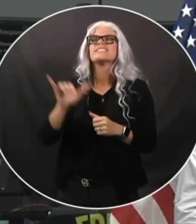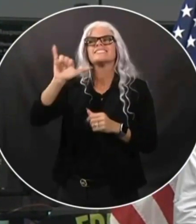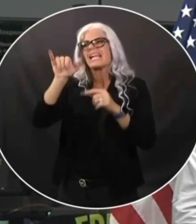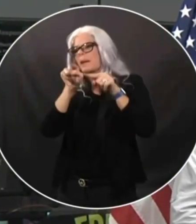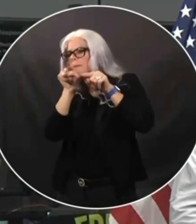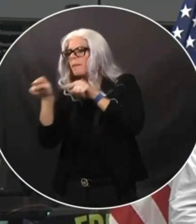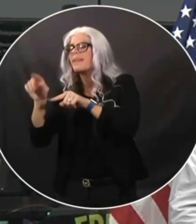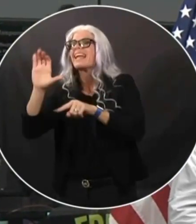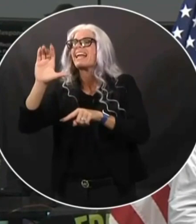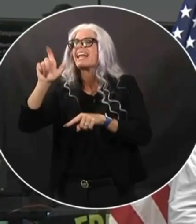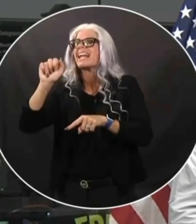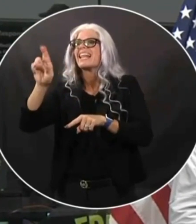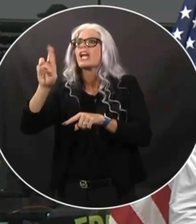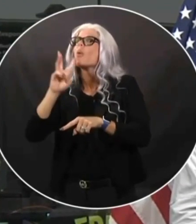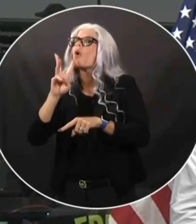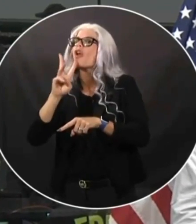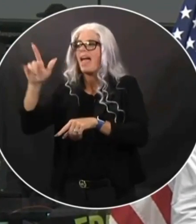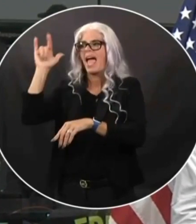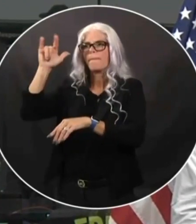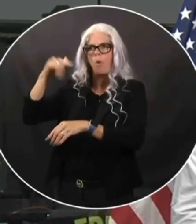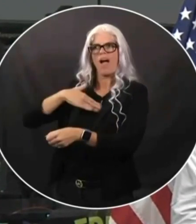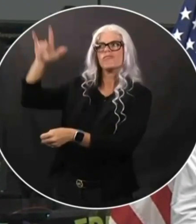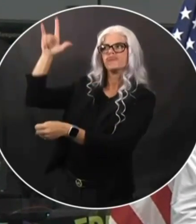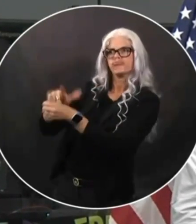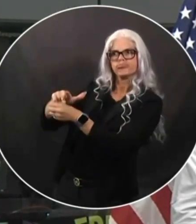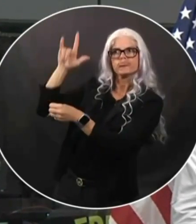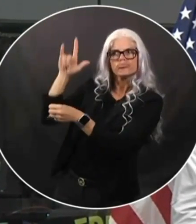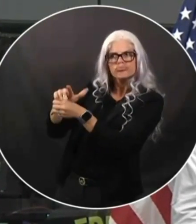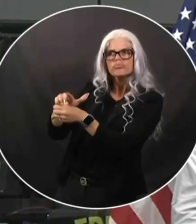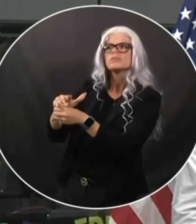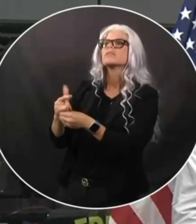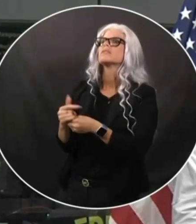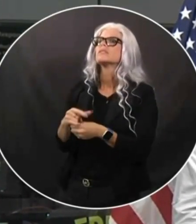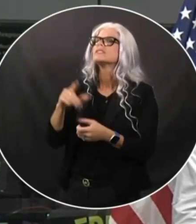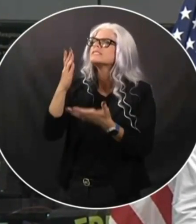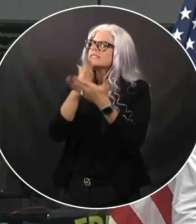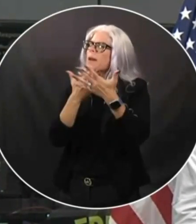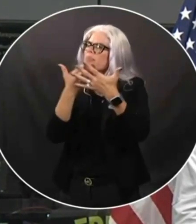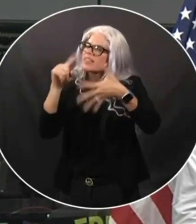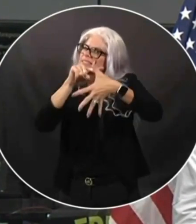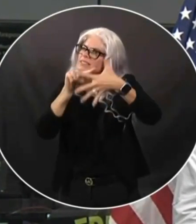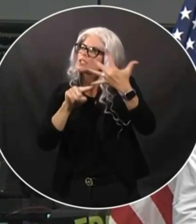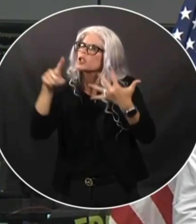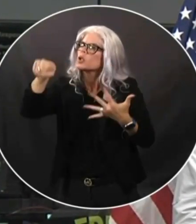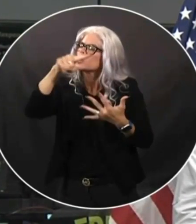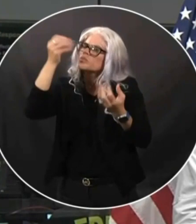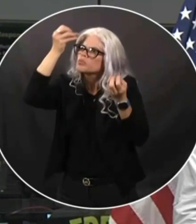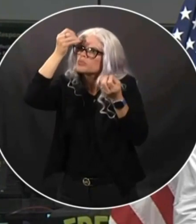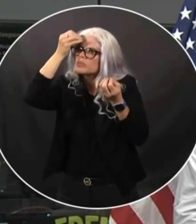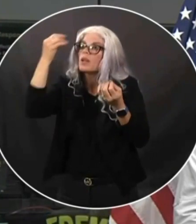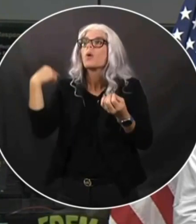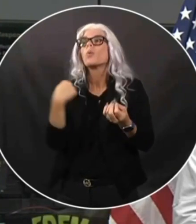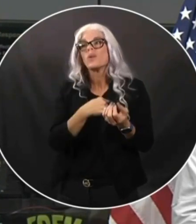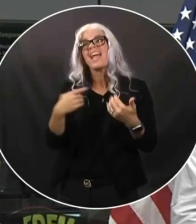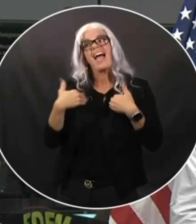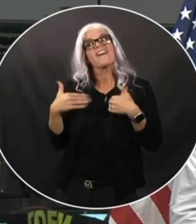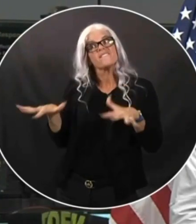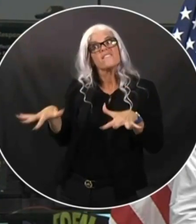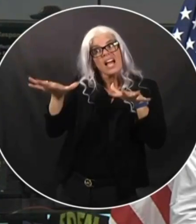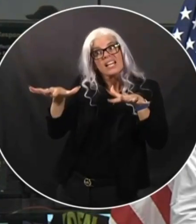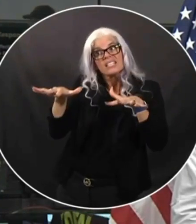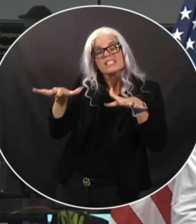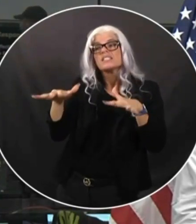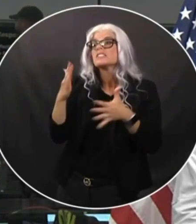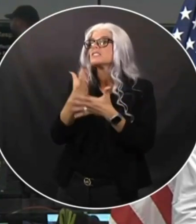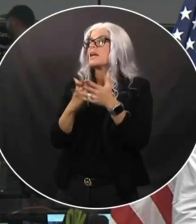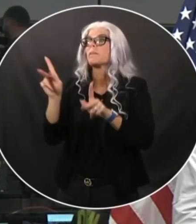that. So but that's something for people to think about. You may have flooding such that that that some of those places may